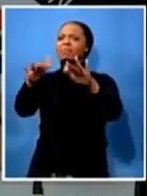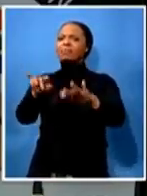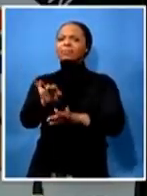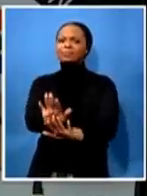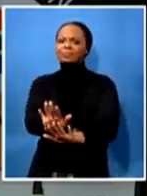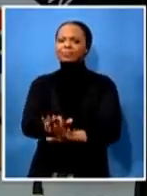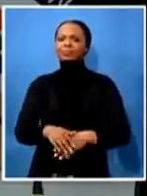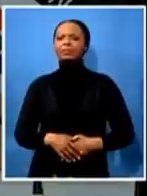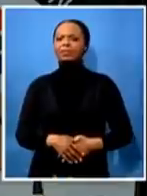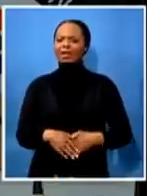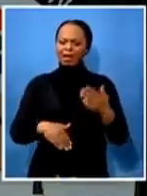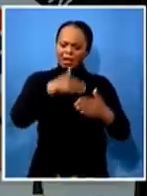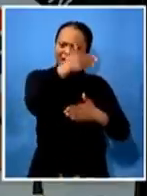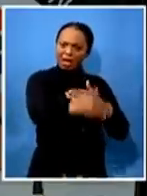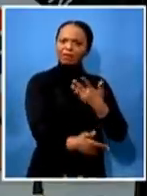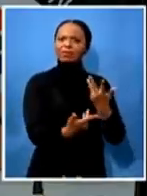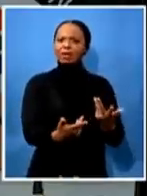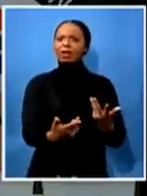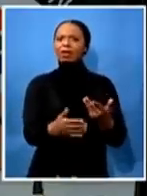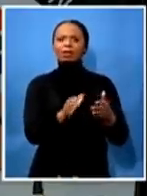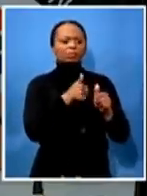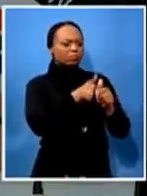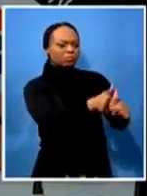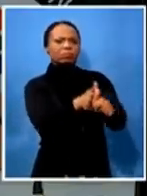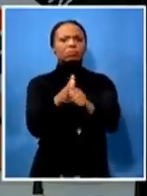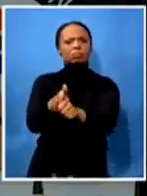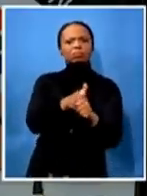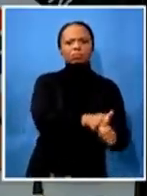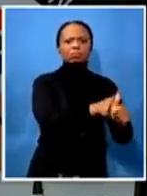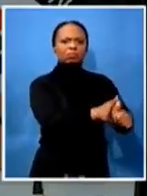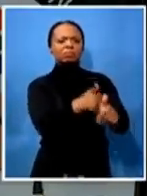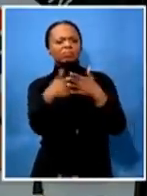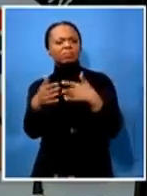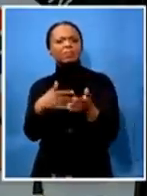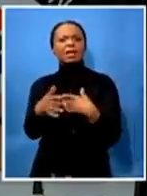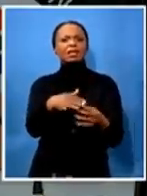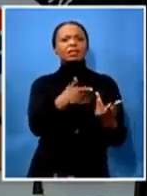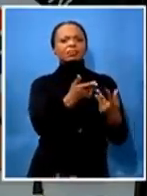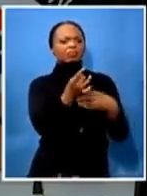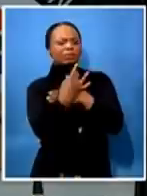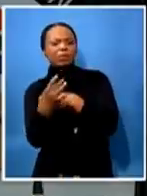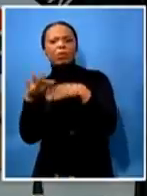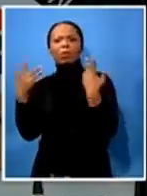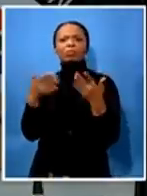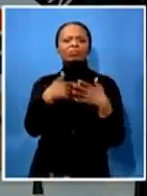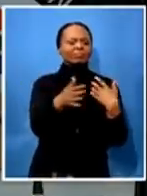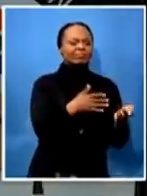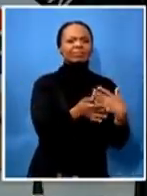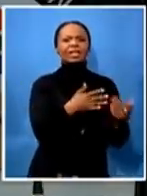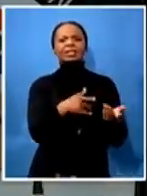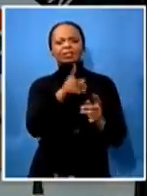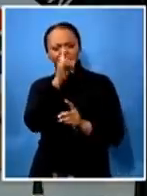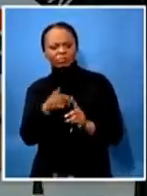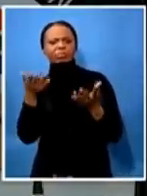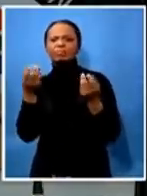the leadership collective and all the outcomes of the conference when we moved to east london post nazarek because the